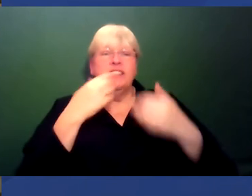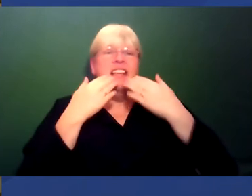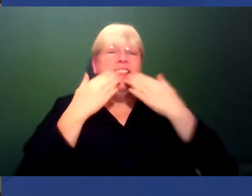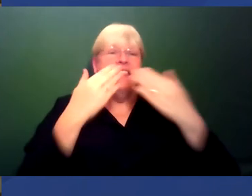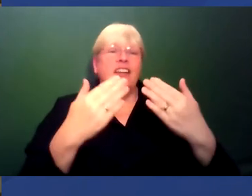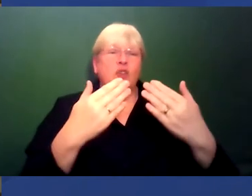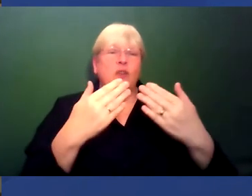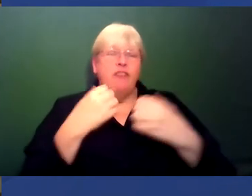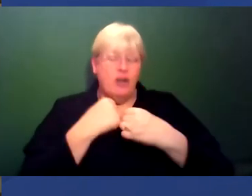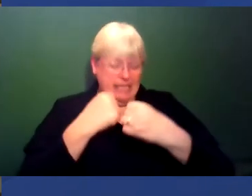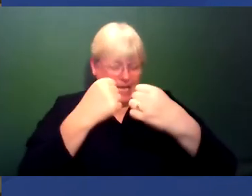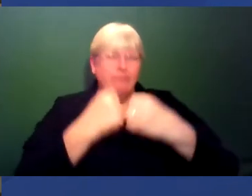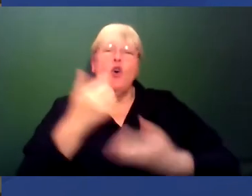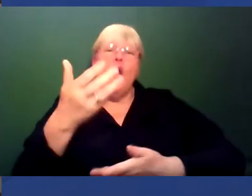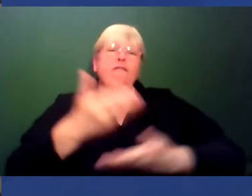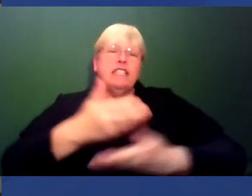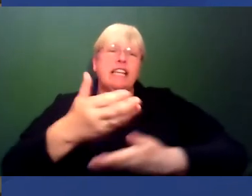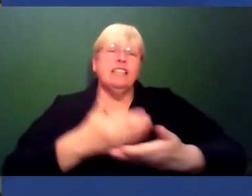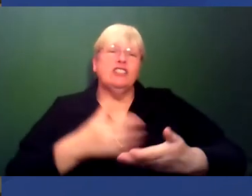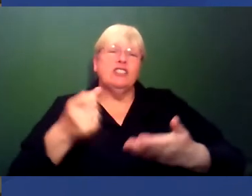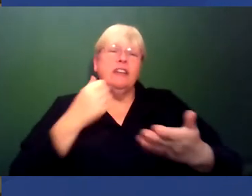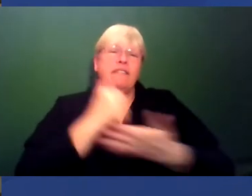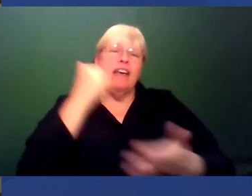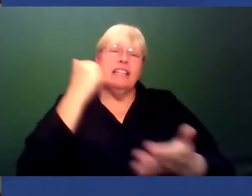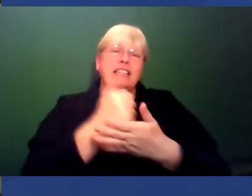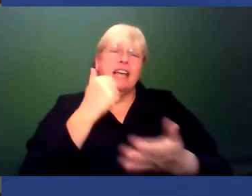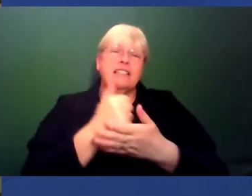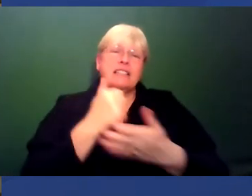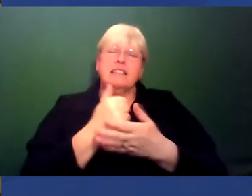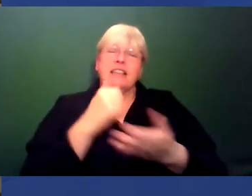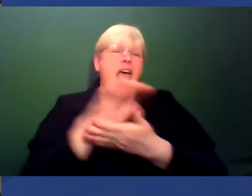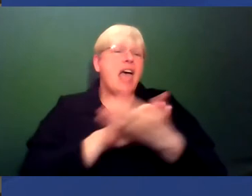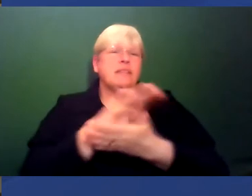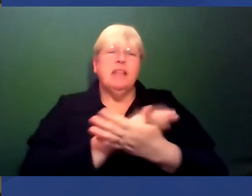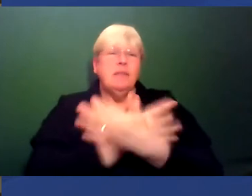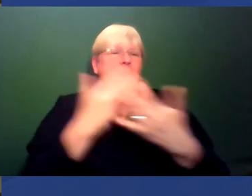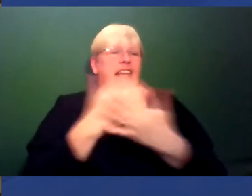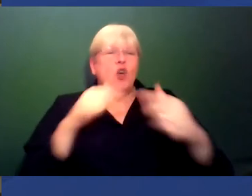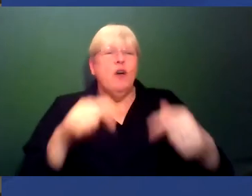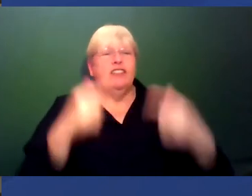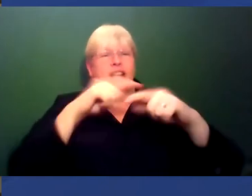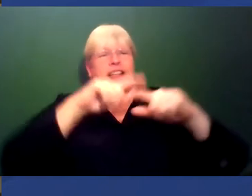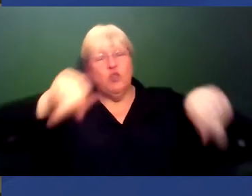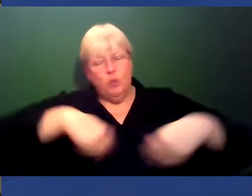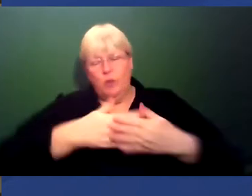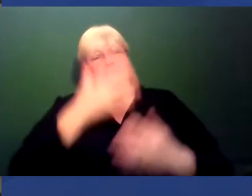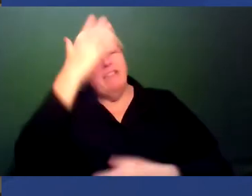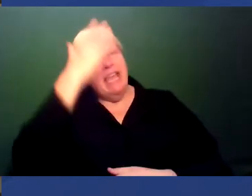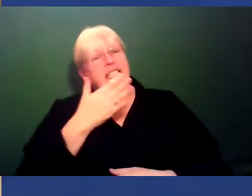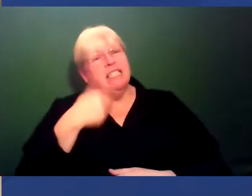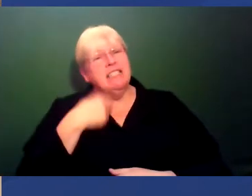insightful conversation. Chris fantastically articulated many of the challenges we face as an academic community.